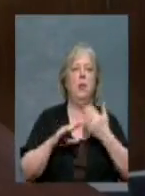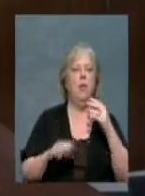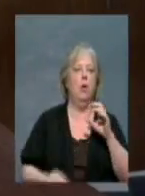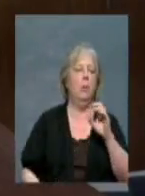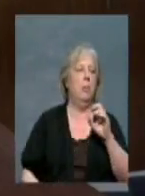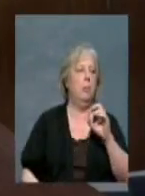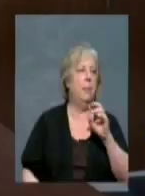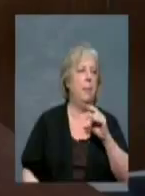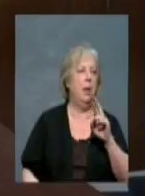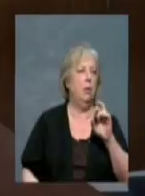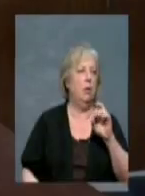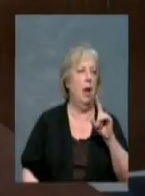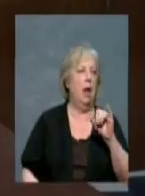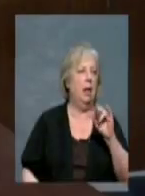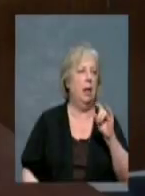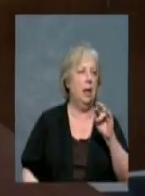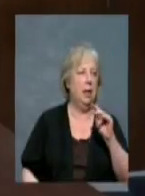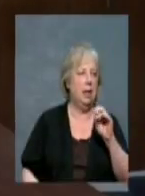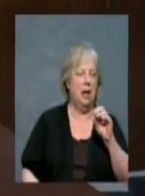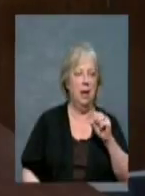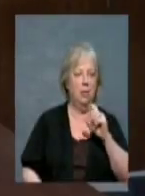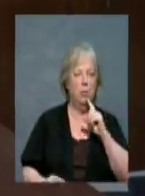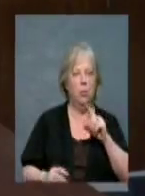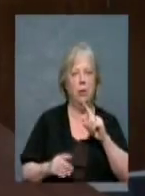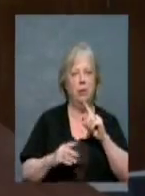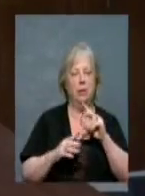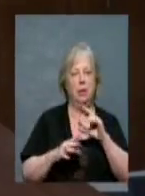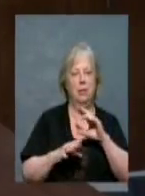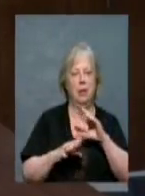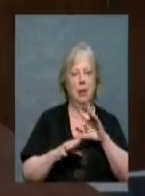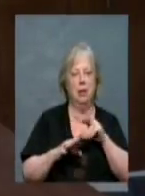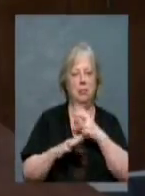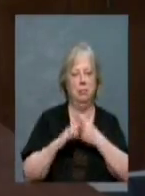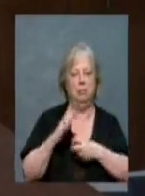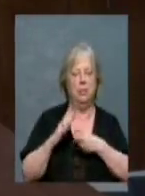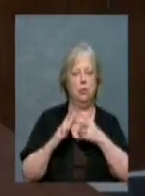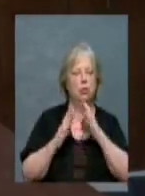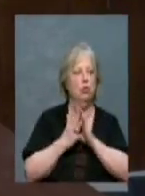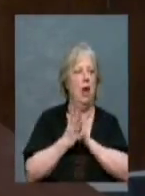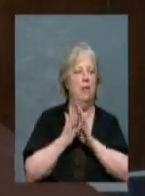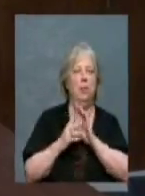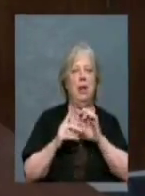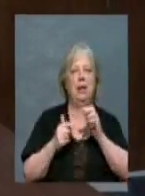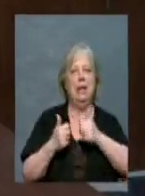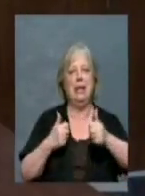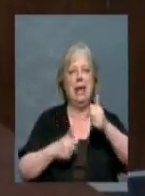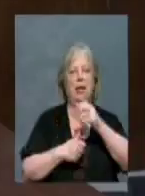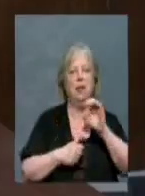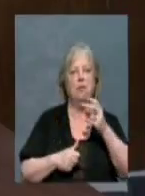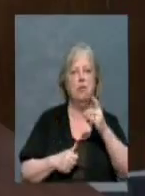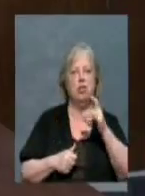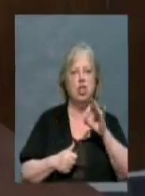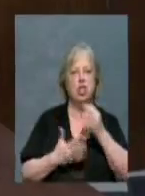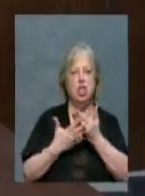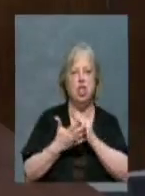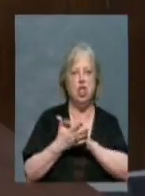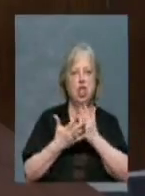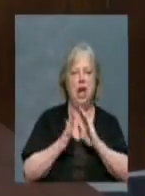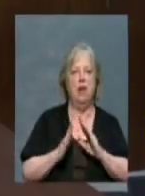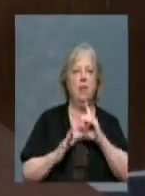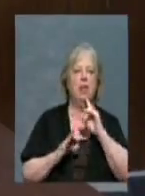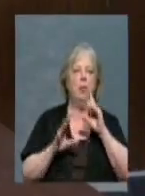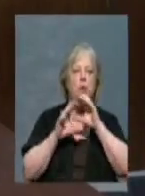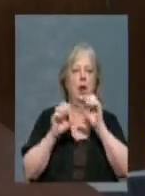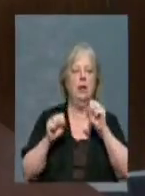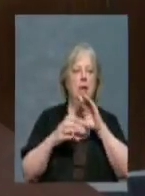Alekinez had been tied up. Traffic was unable to get here. As I mentioned, he is executive chef at the Clinton Presidential Center, and prior to that was executive